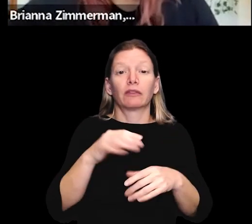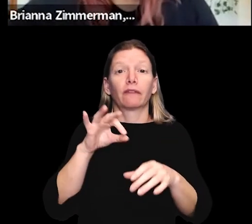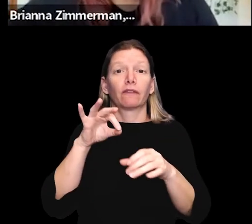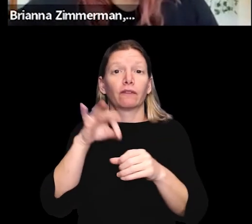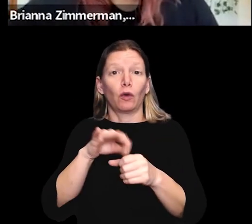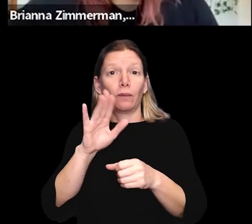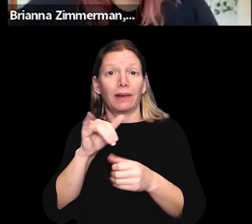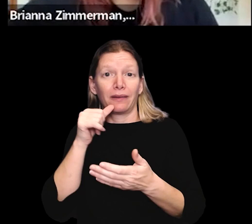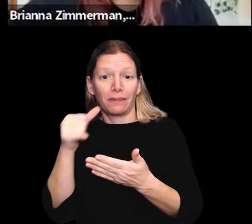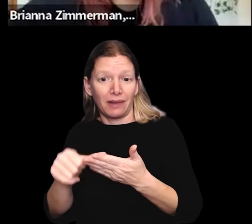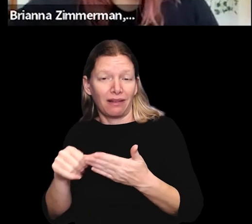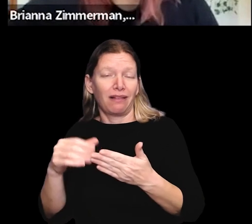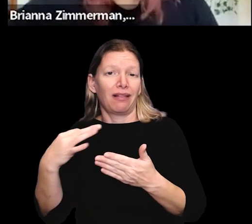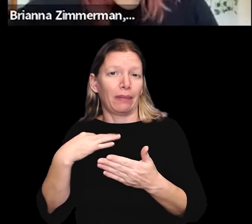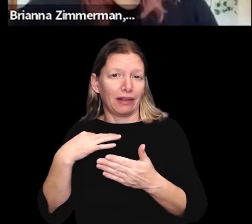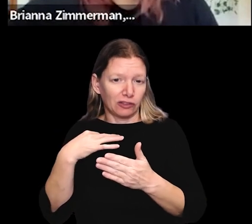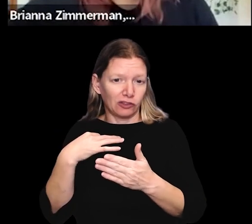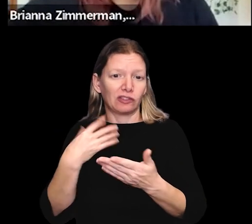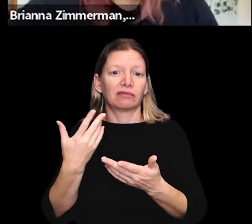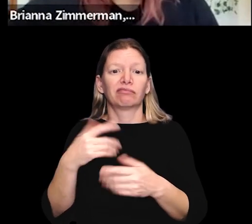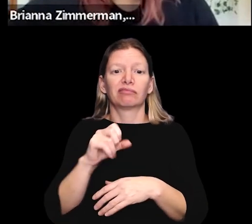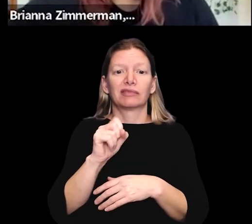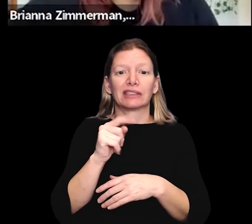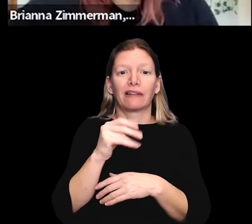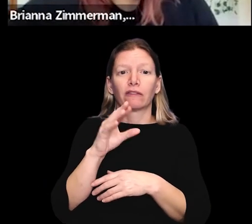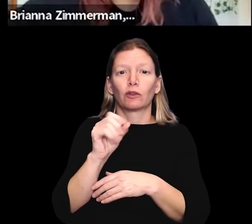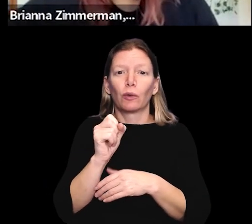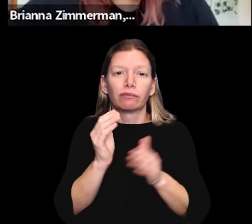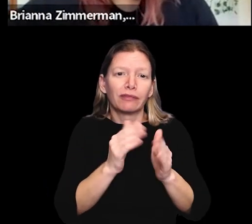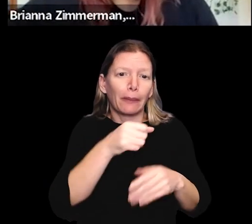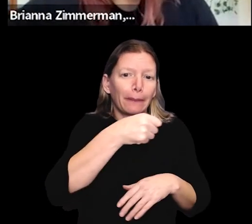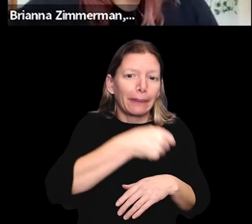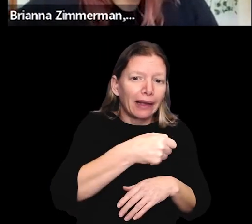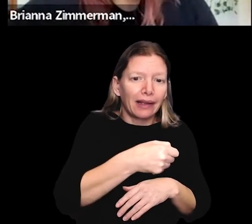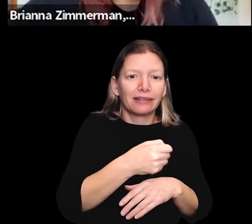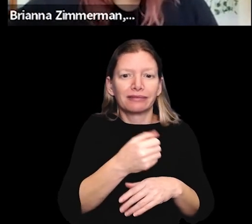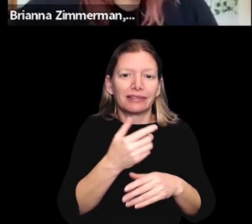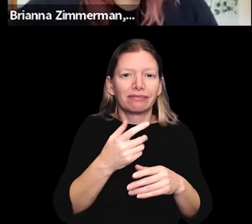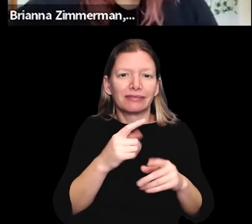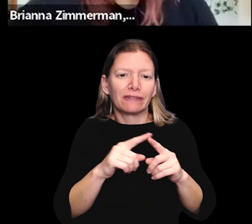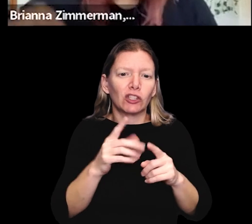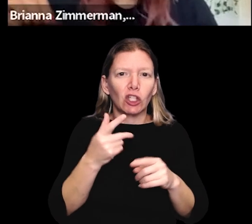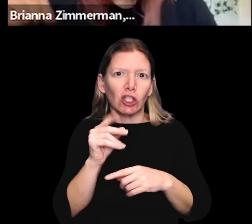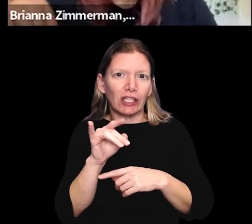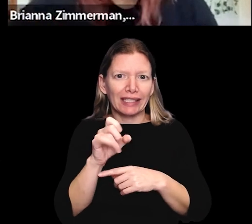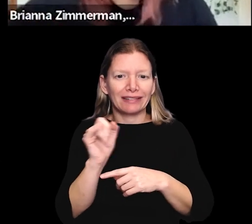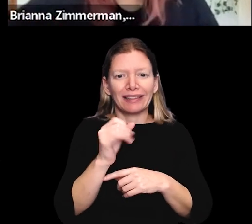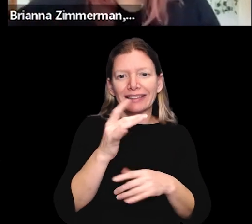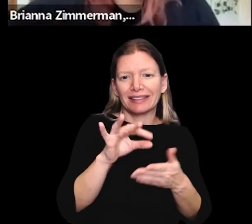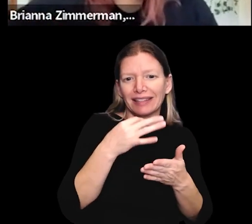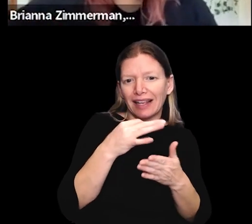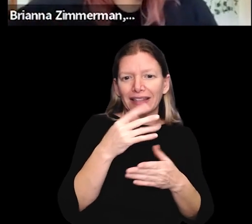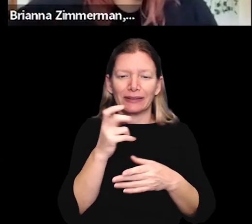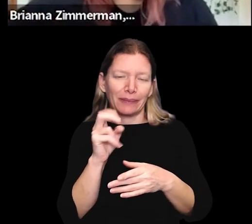small but and voter vote by mail applications and you know Stavros little bags